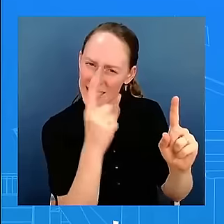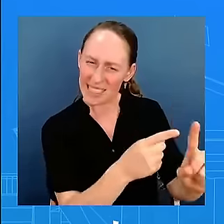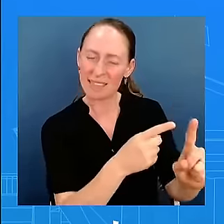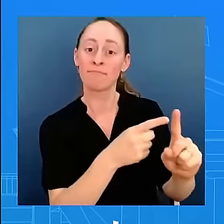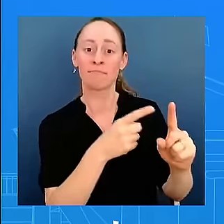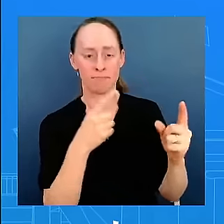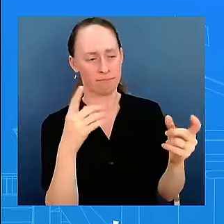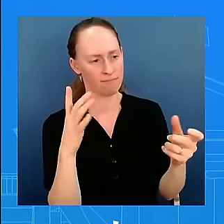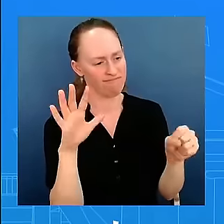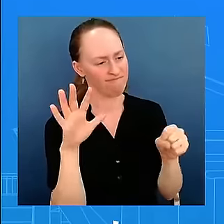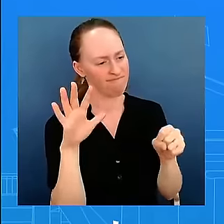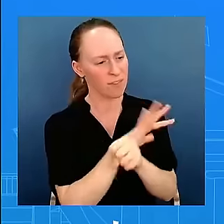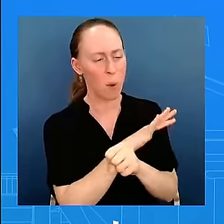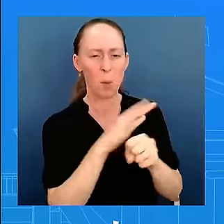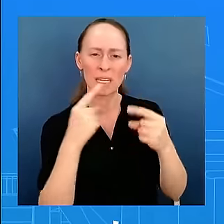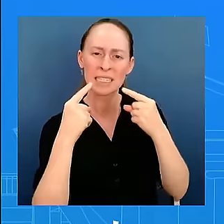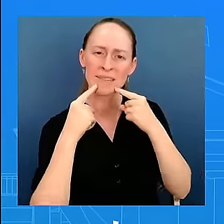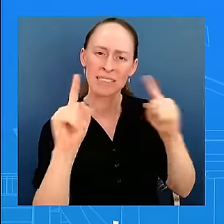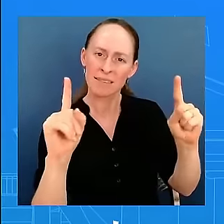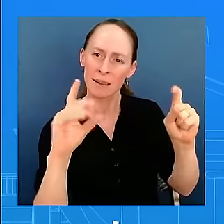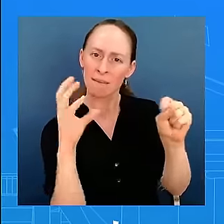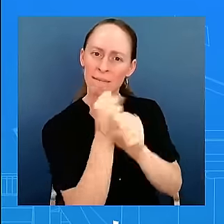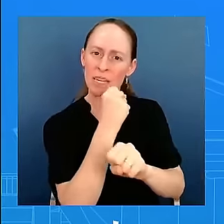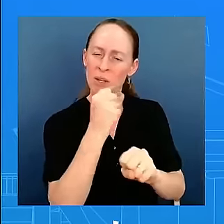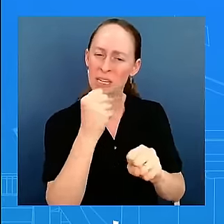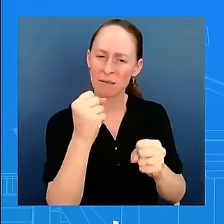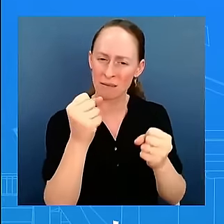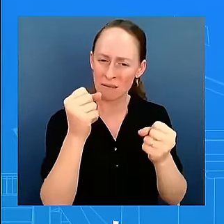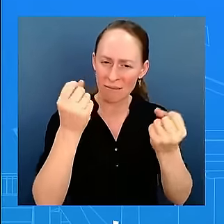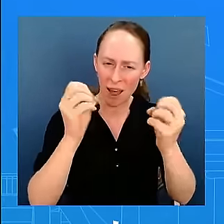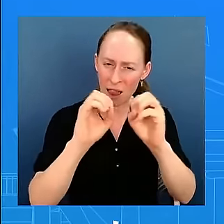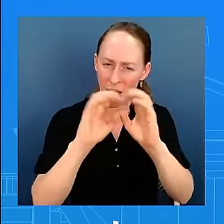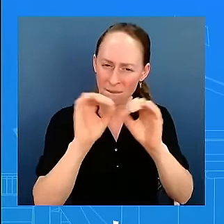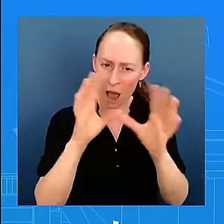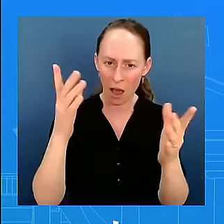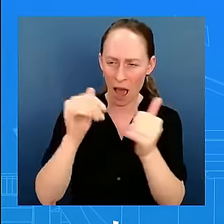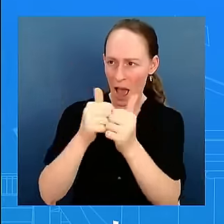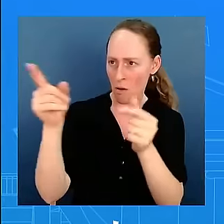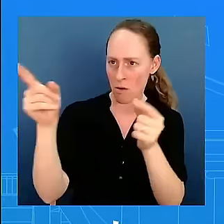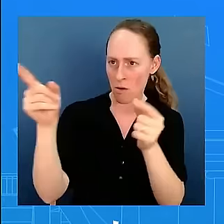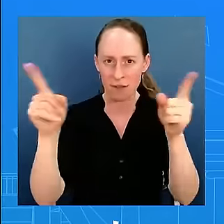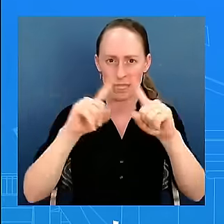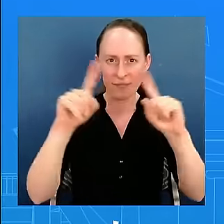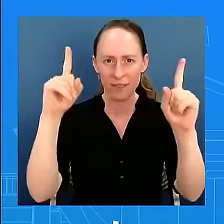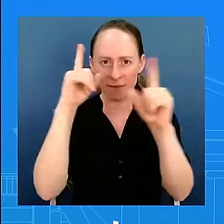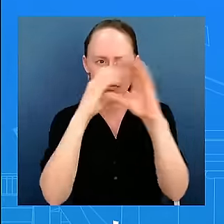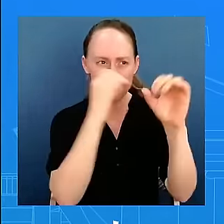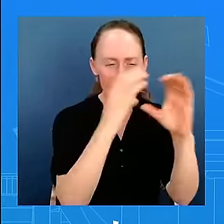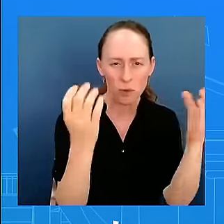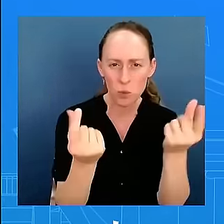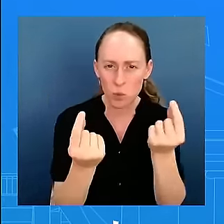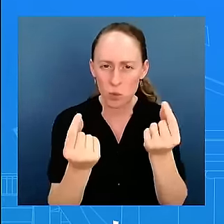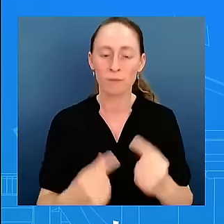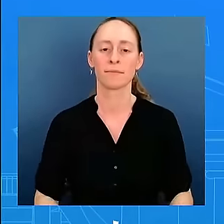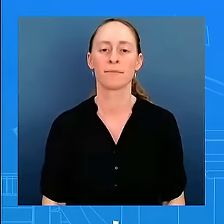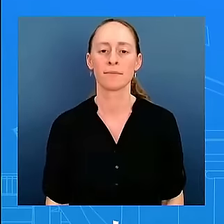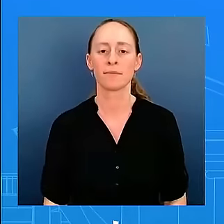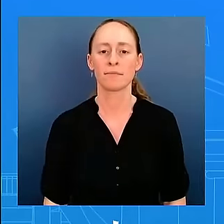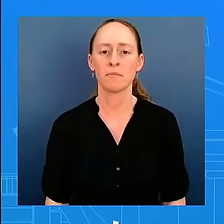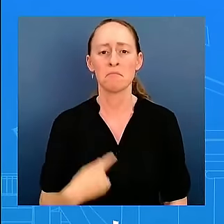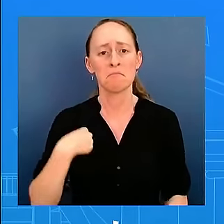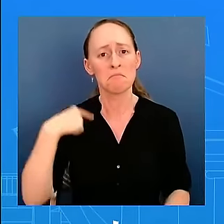they need to be reconciled. I think both things can be true. We do believe that from a military perspective, Hamas has been